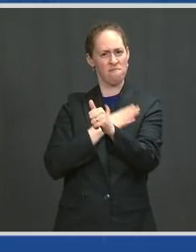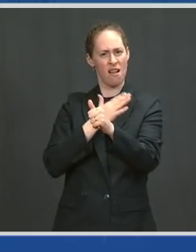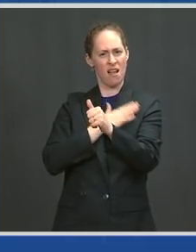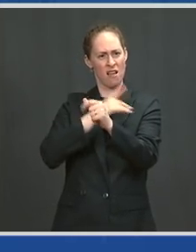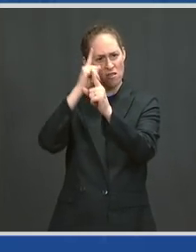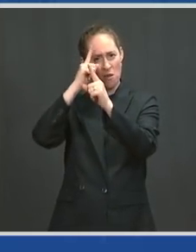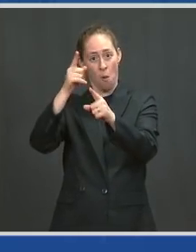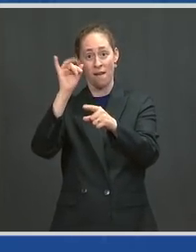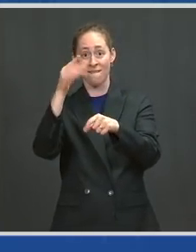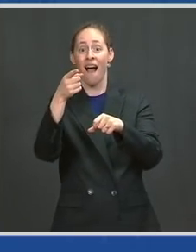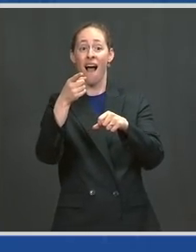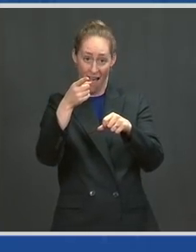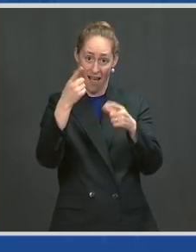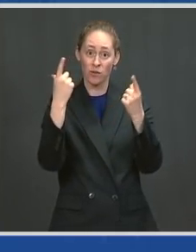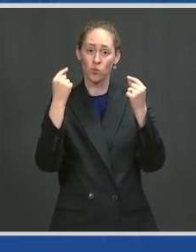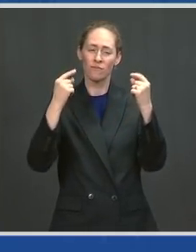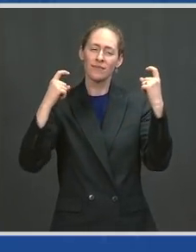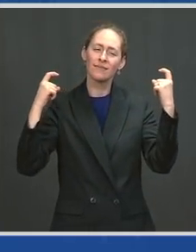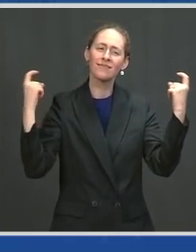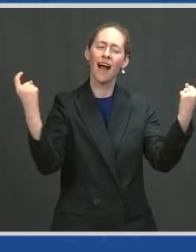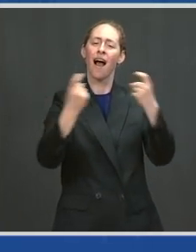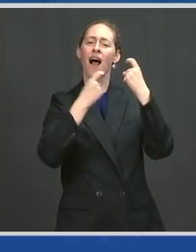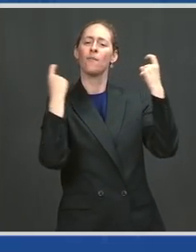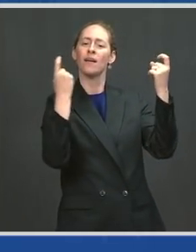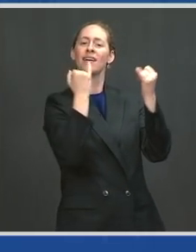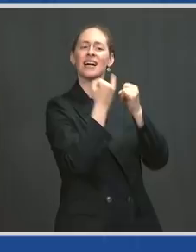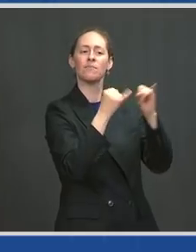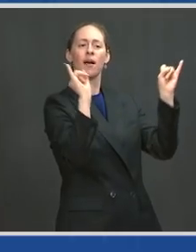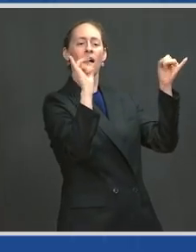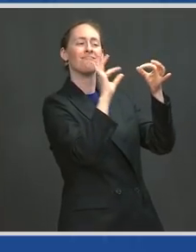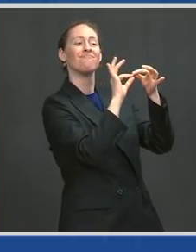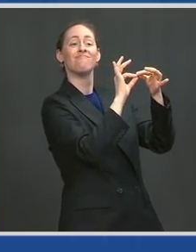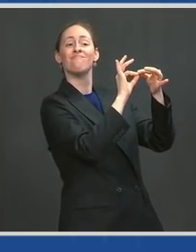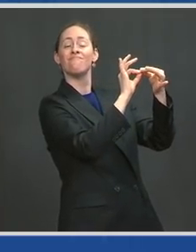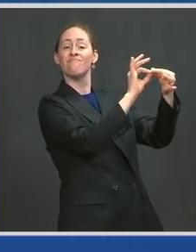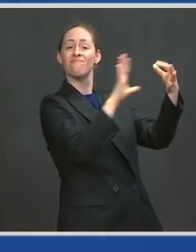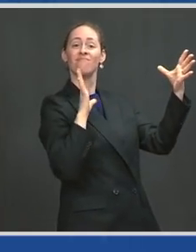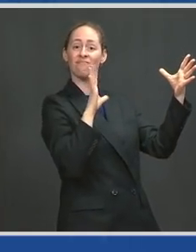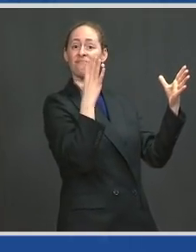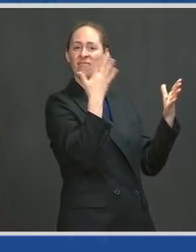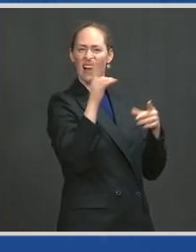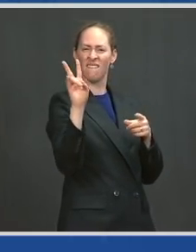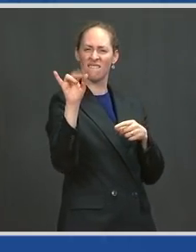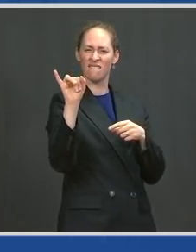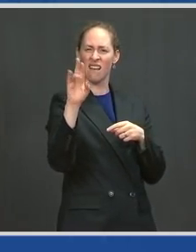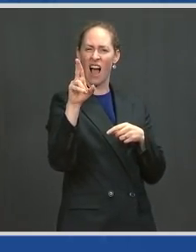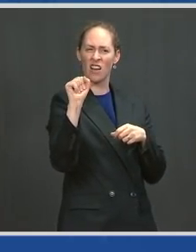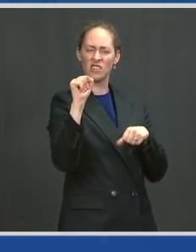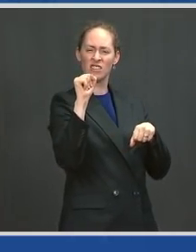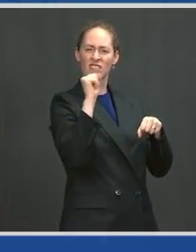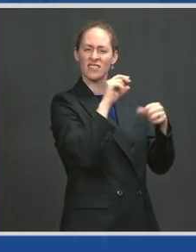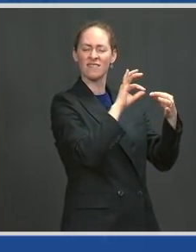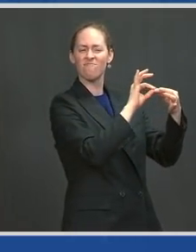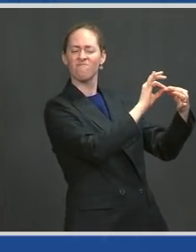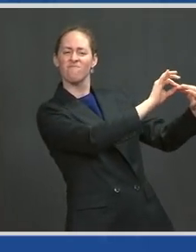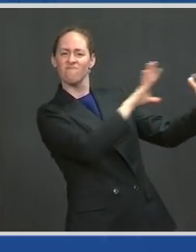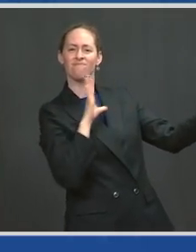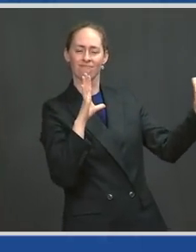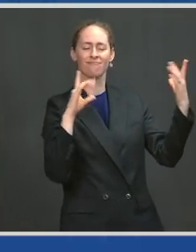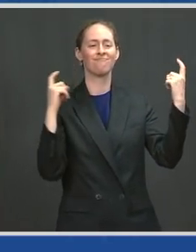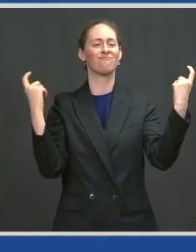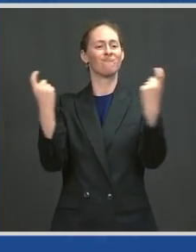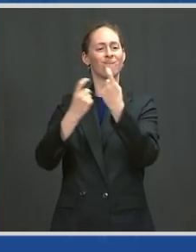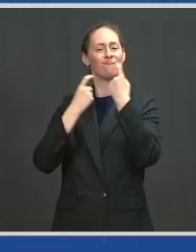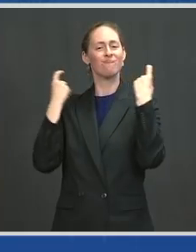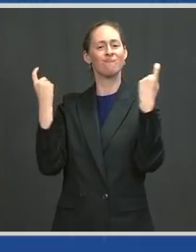can celebrate our independence from the virus together on the 4th of July as we celebrate our independence as a nation. And the future is only going to get